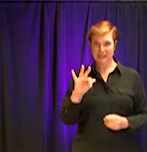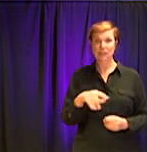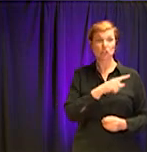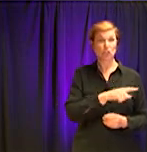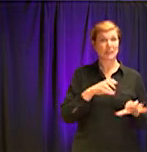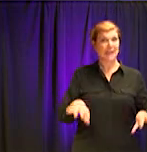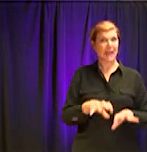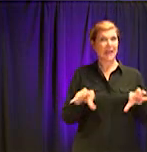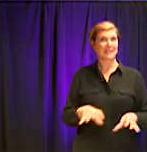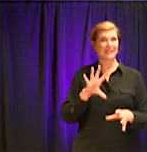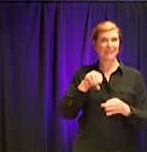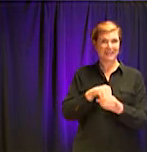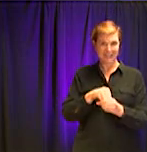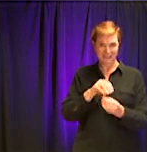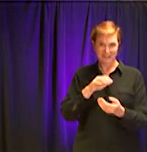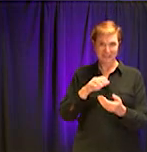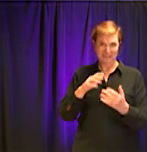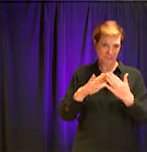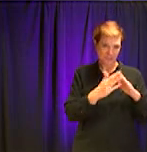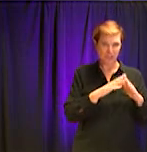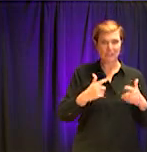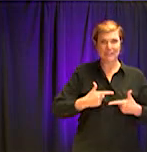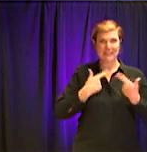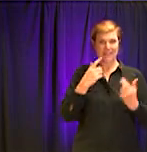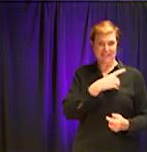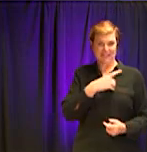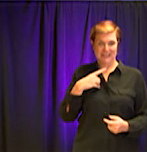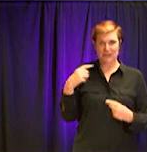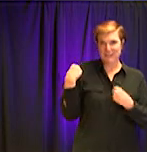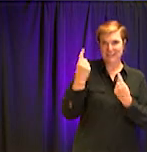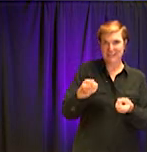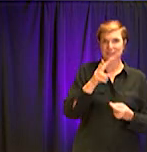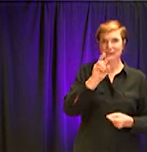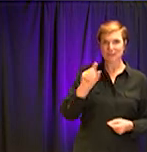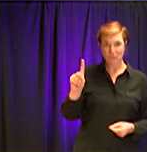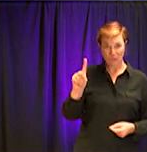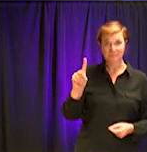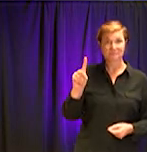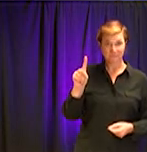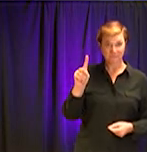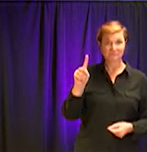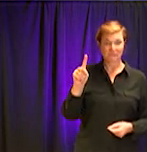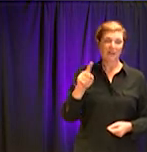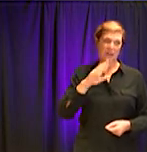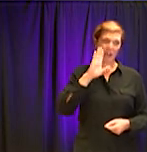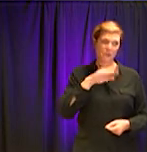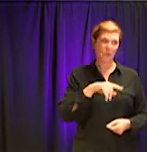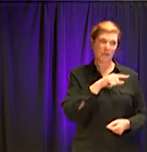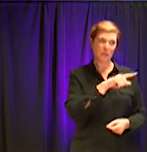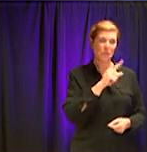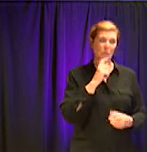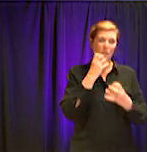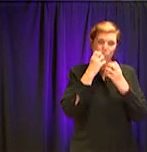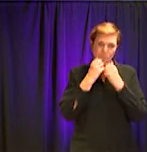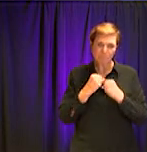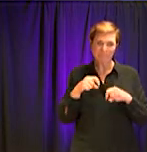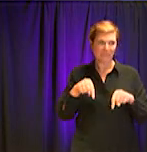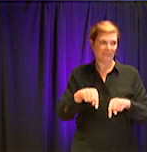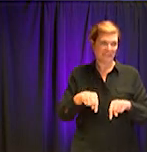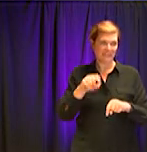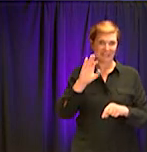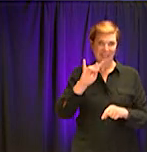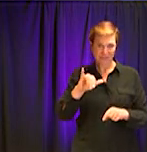moving to Decatur in 2001. No question, it is at the center and core of your heart. Thank you for all the work that you do.